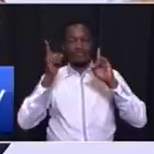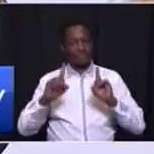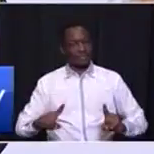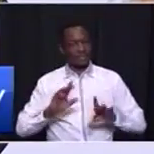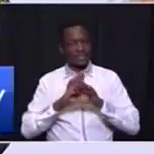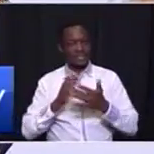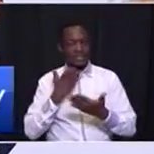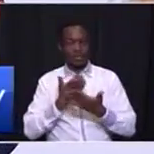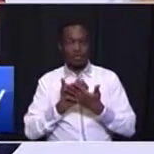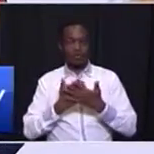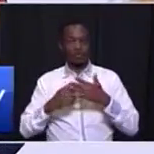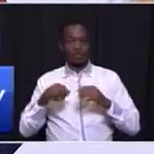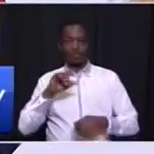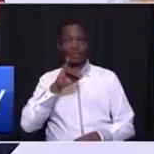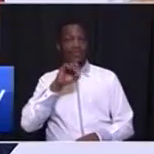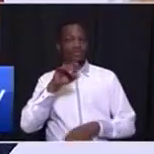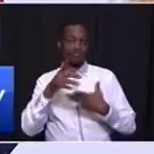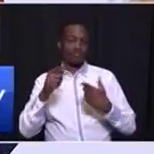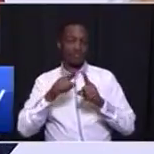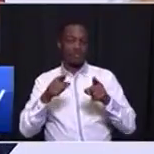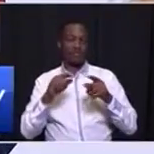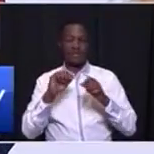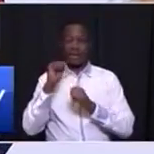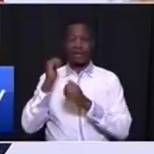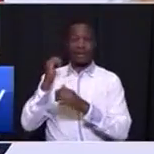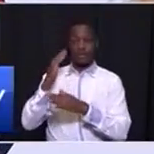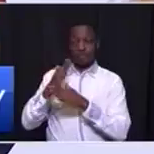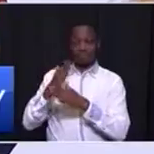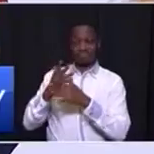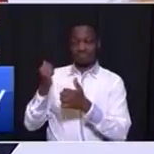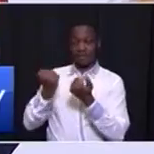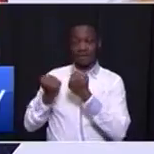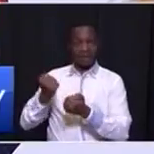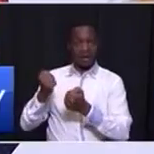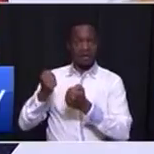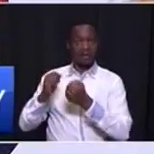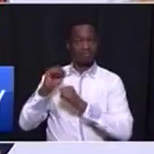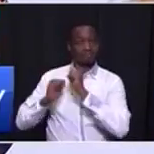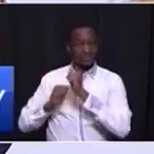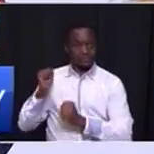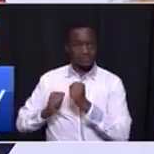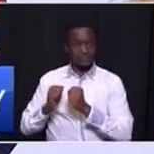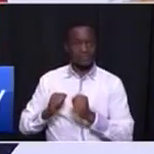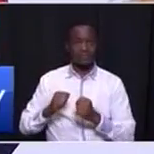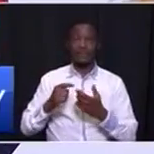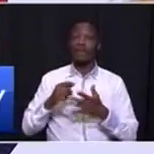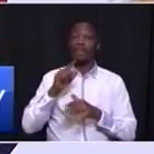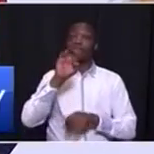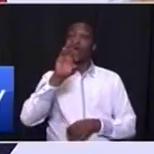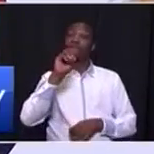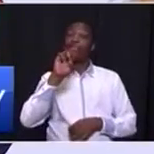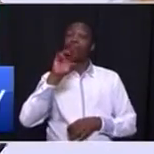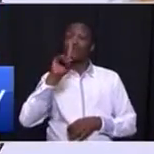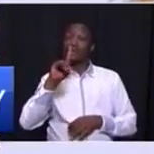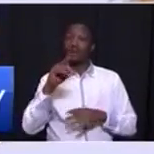economic zone for the automotive sector. Ford Motor Company, Southern Africa has